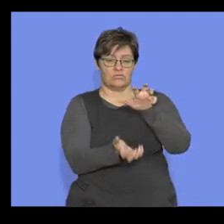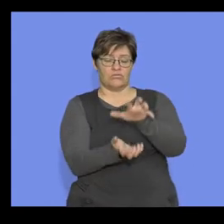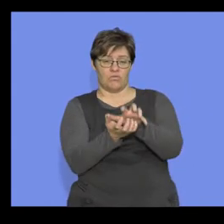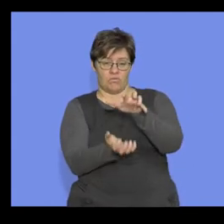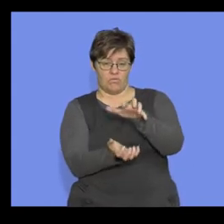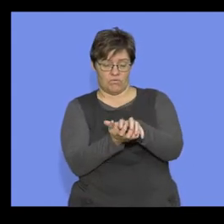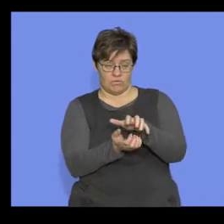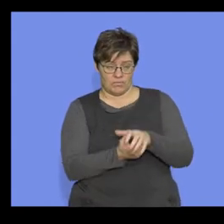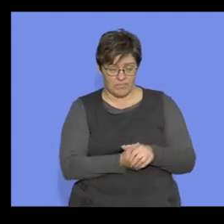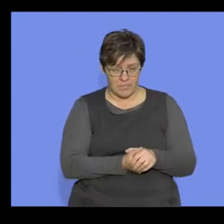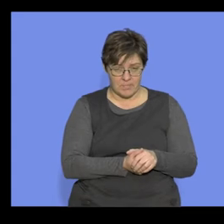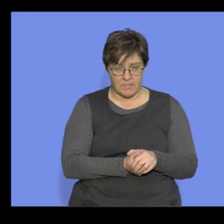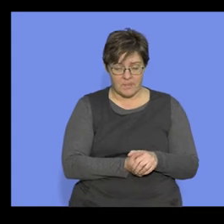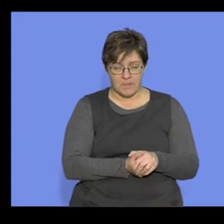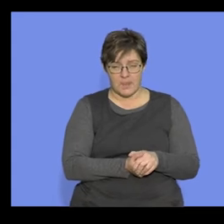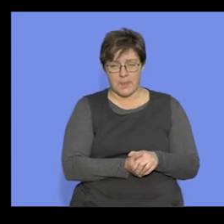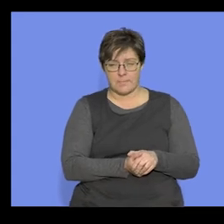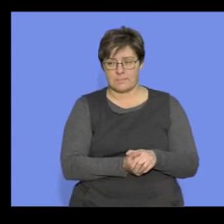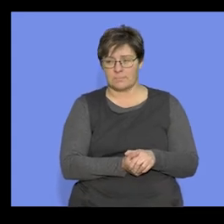Large jaw.